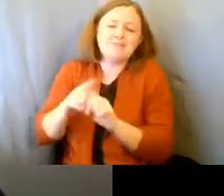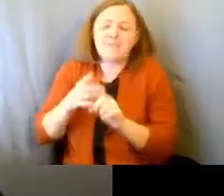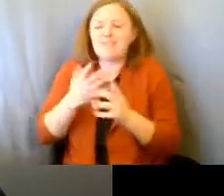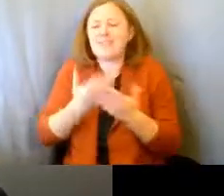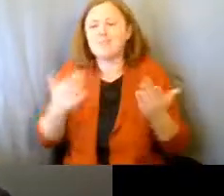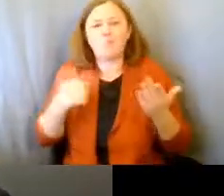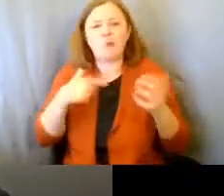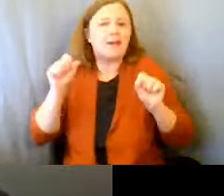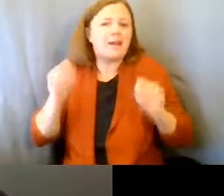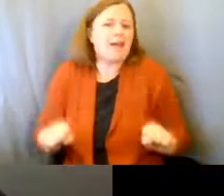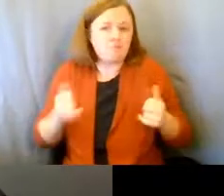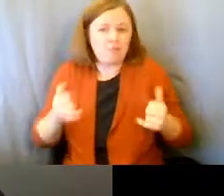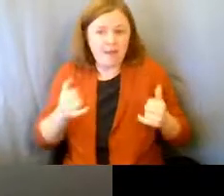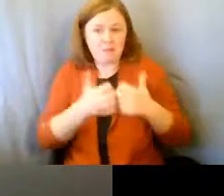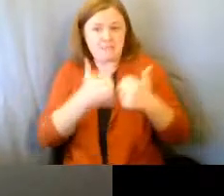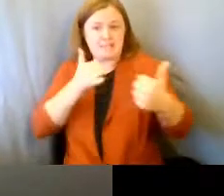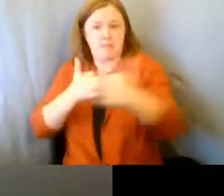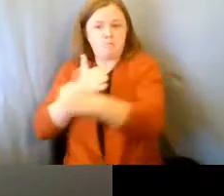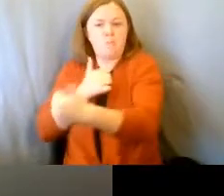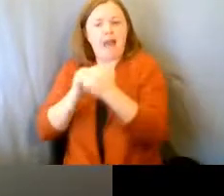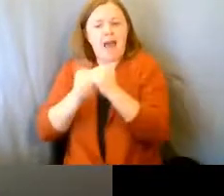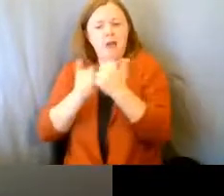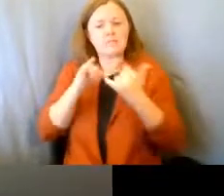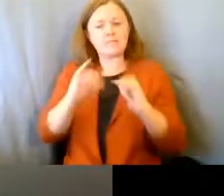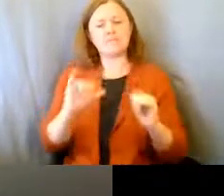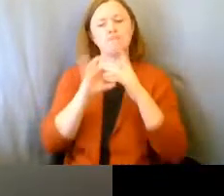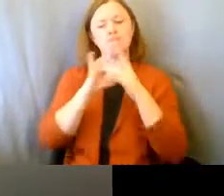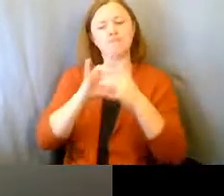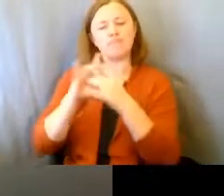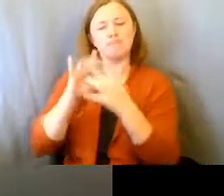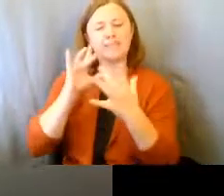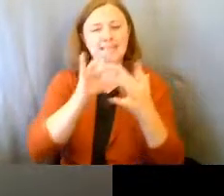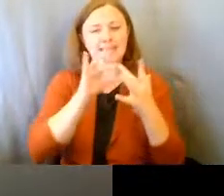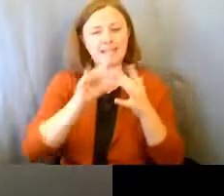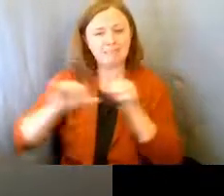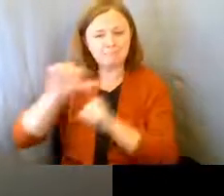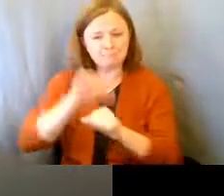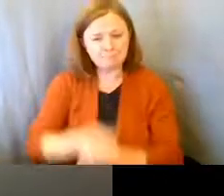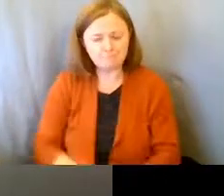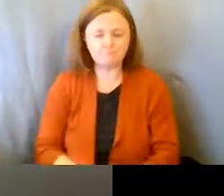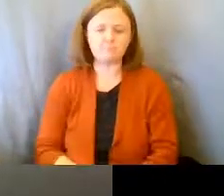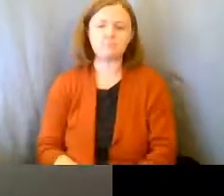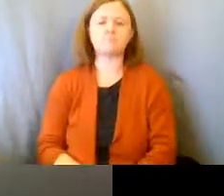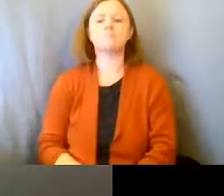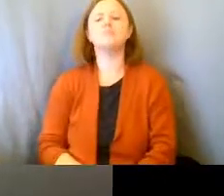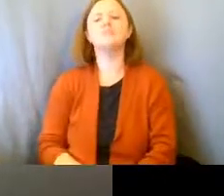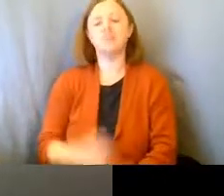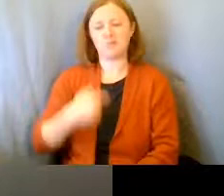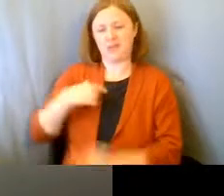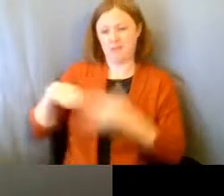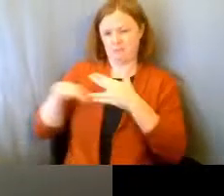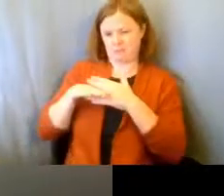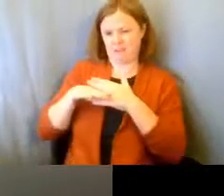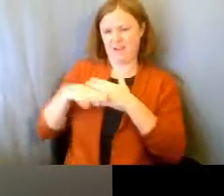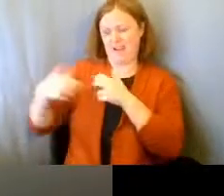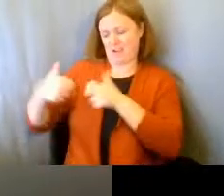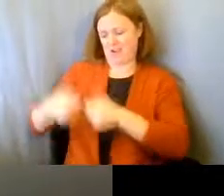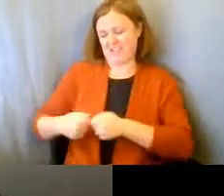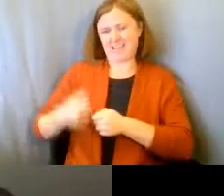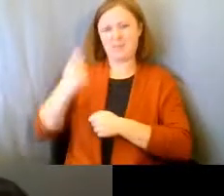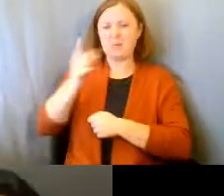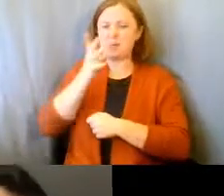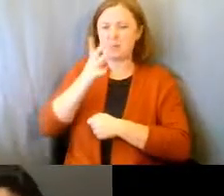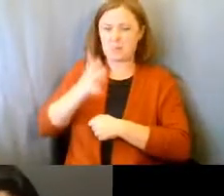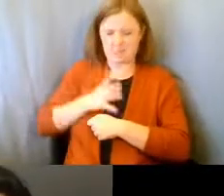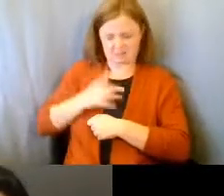can we do during this time and how can people connect? While we were on our break, I got a text from one of the